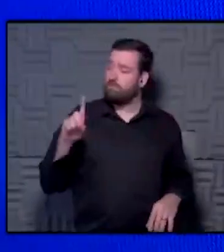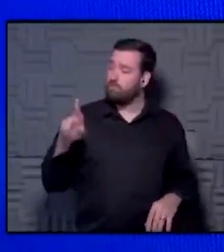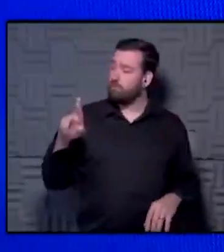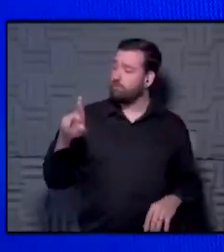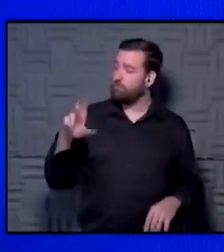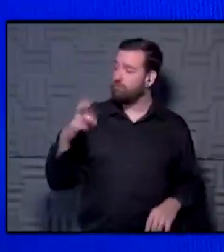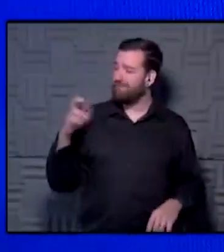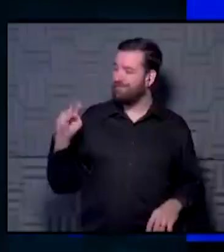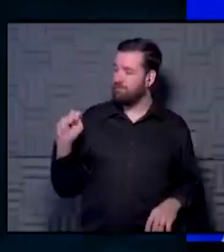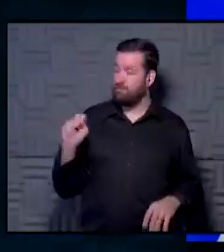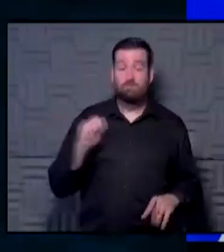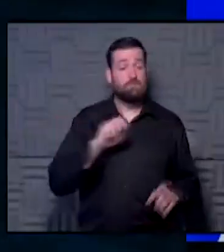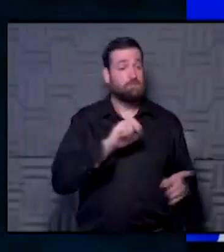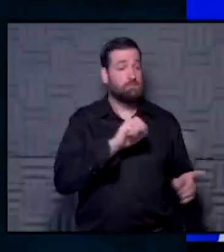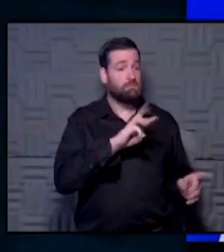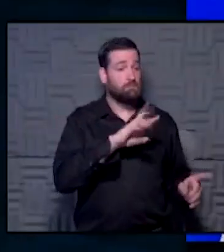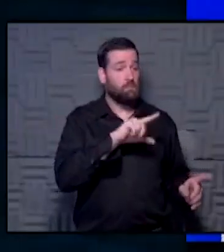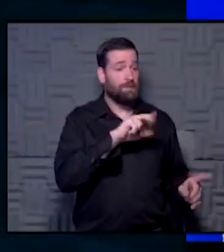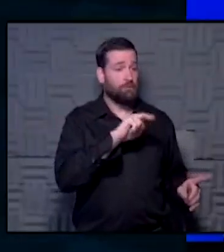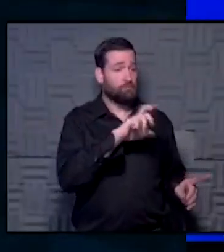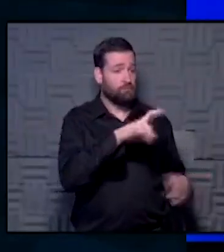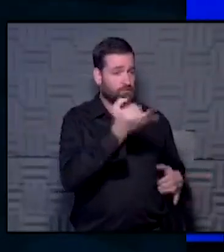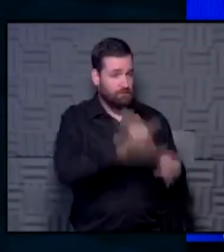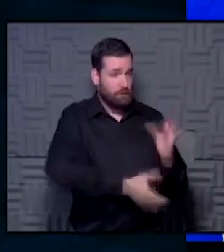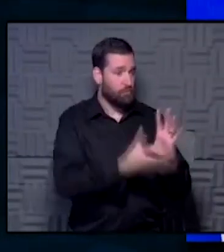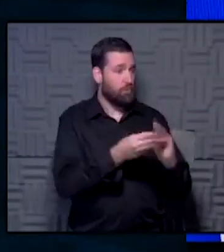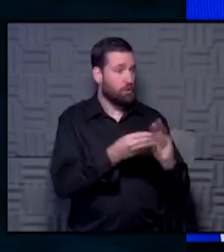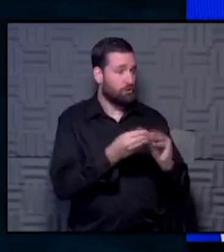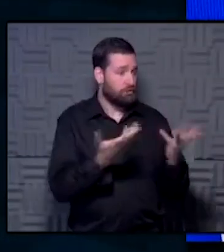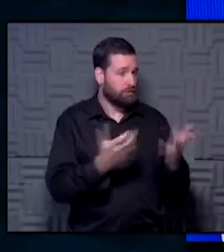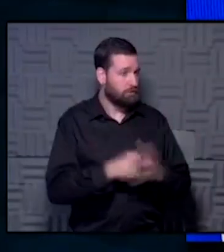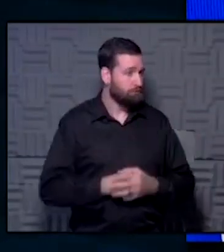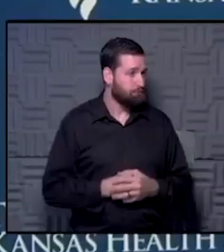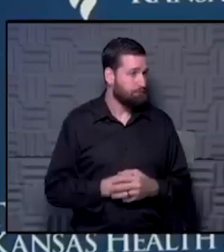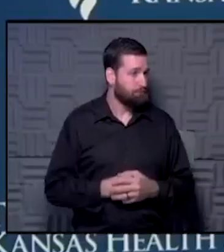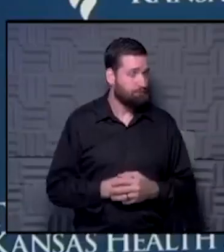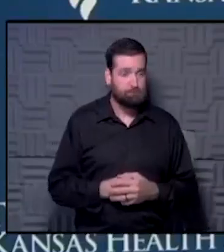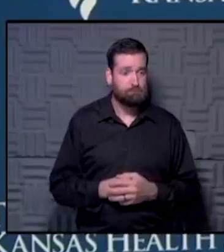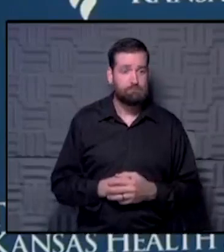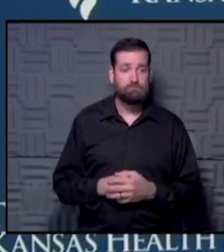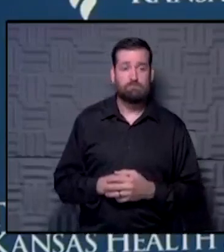Wagner, final thoughts for our listening audience and viewing audience this morning.